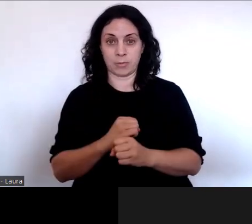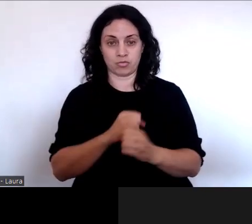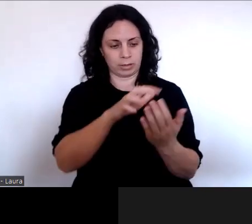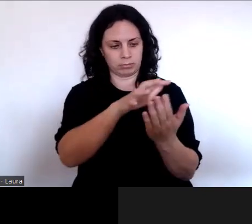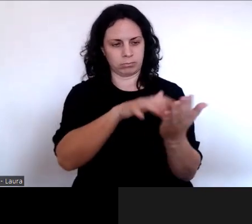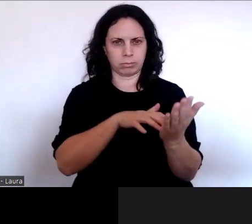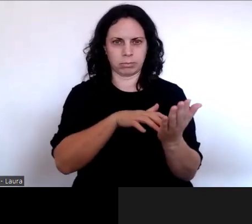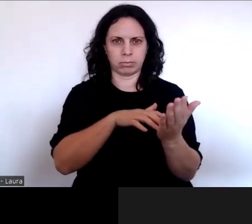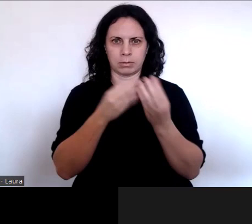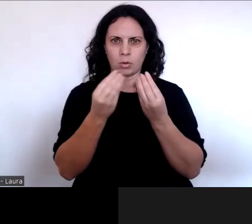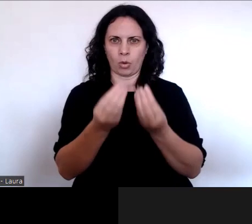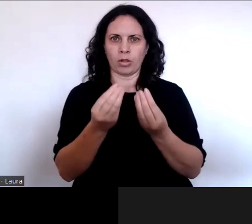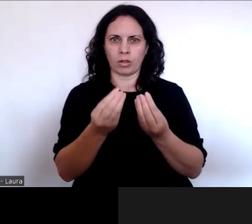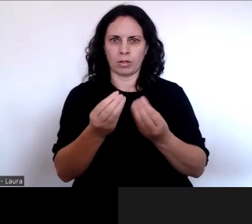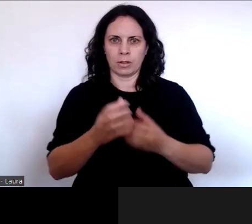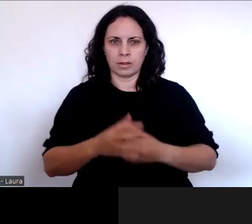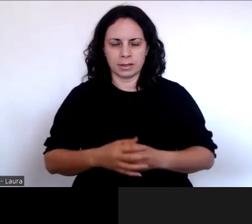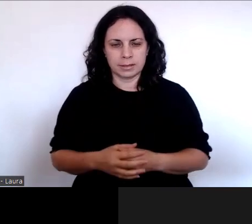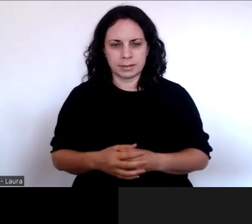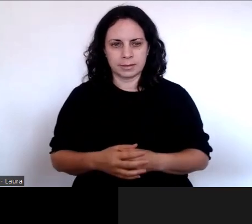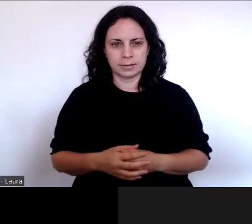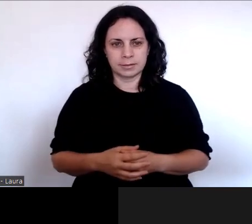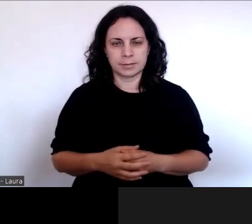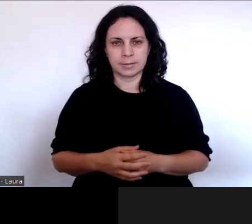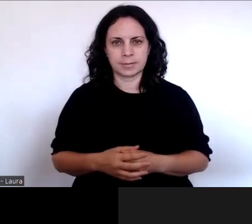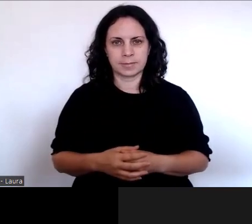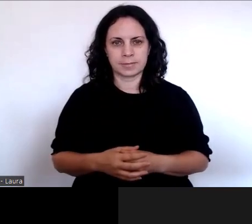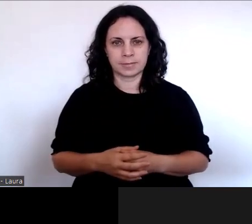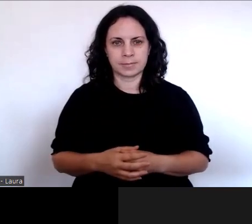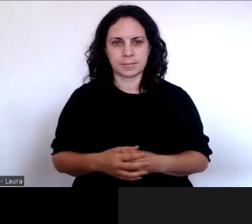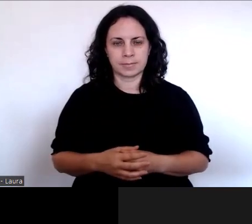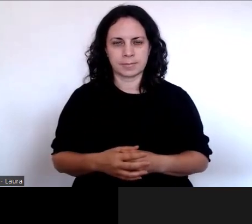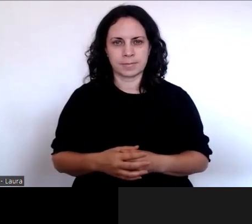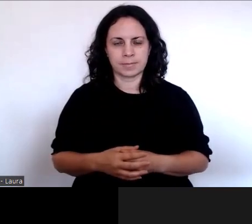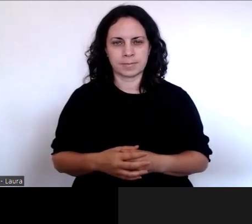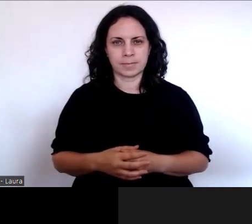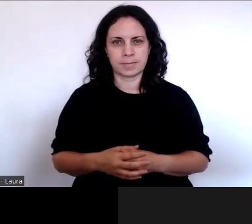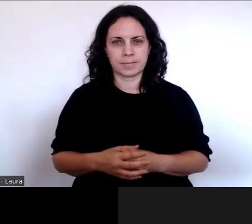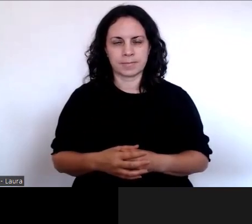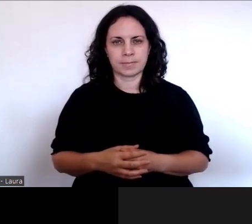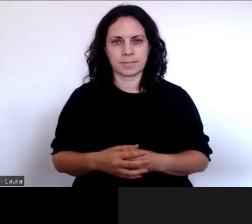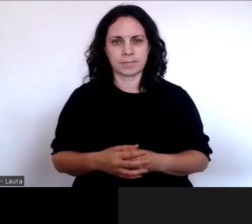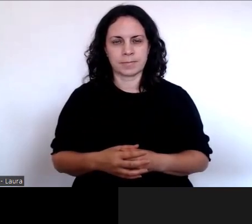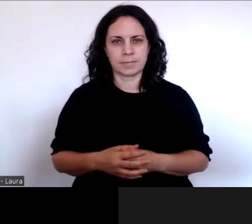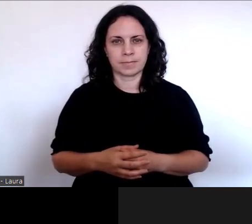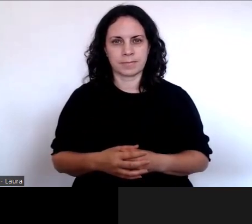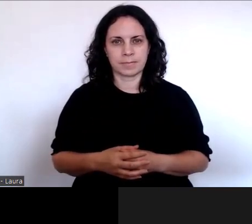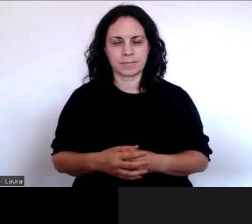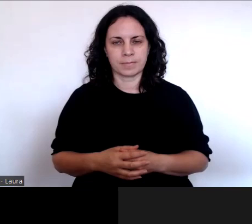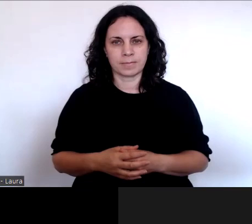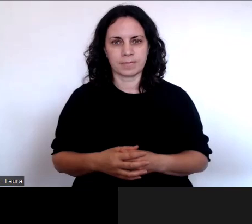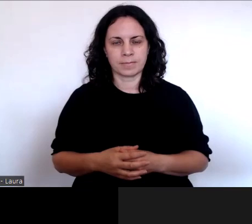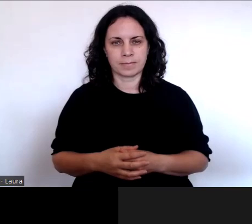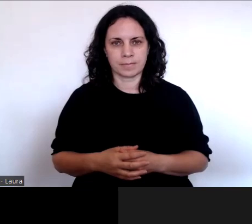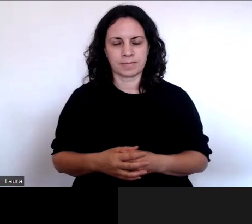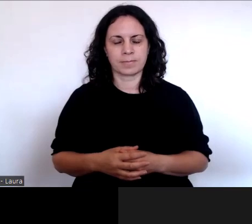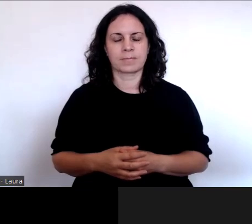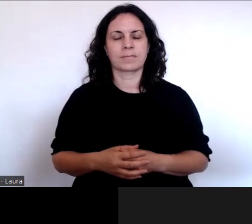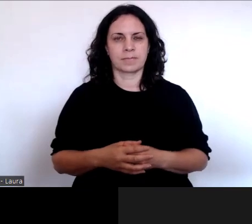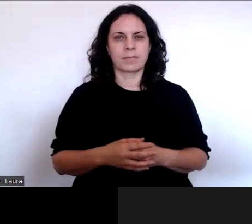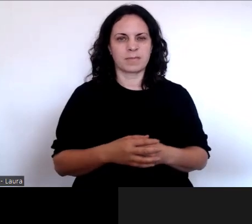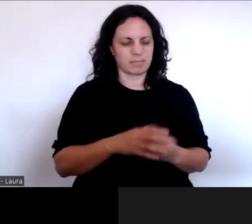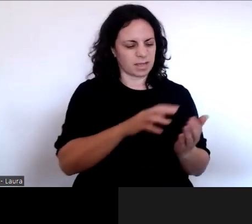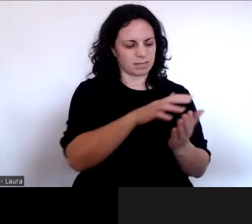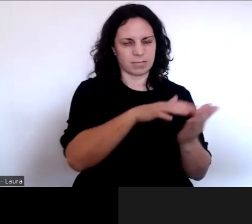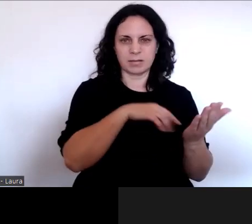helpful as we were working through our thinking here and will continue to pay close